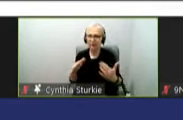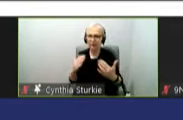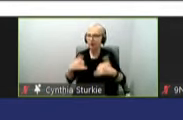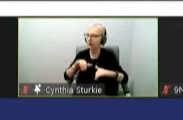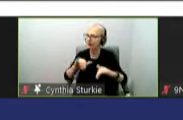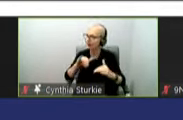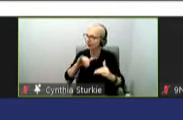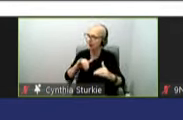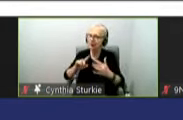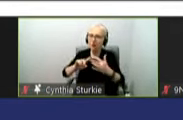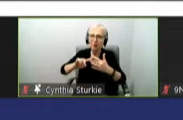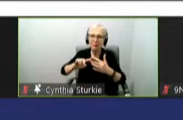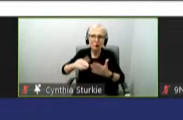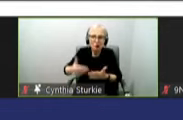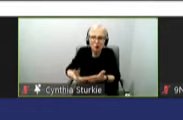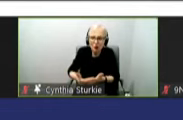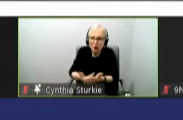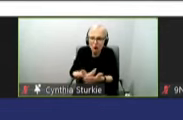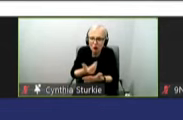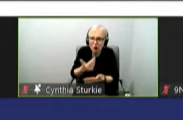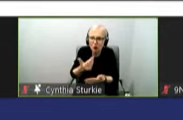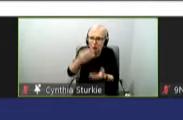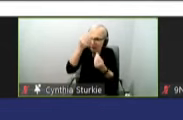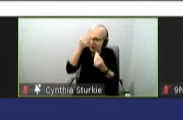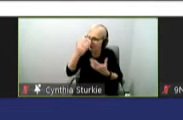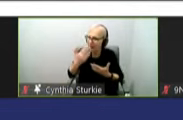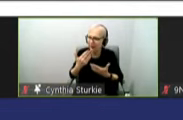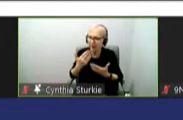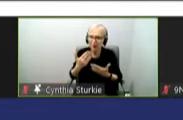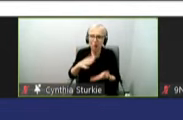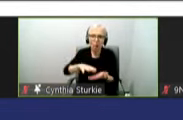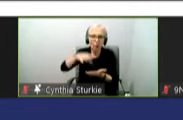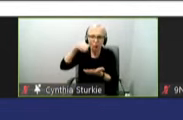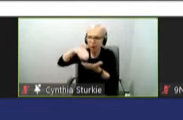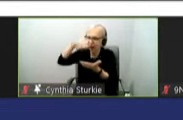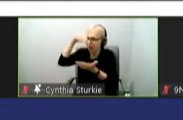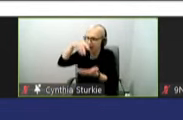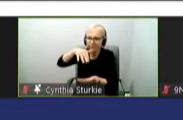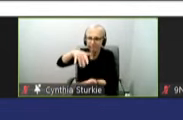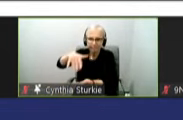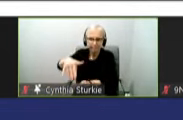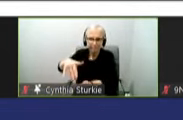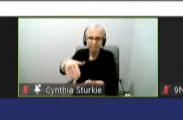learn quite a bit more in the next couple of weeks. And with that, I will hand it over to Dr. Javante.